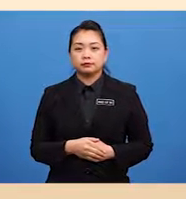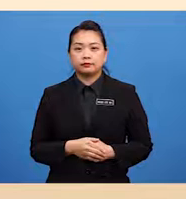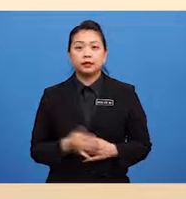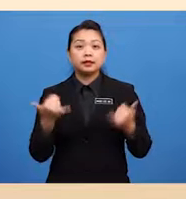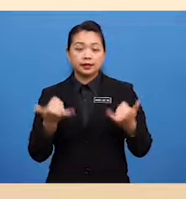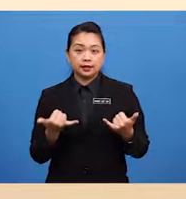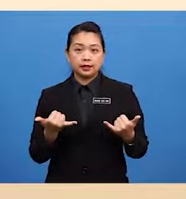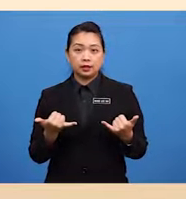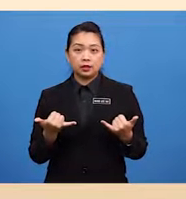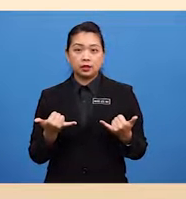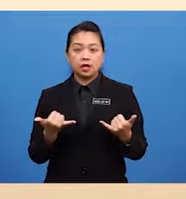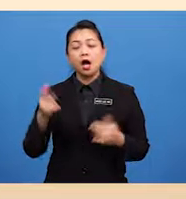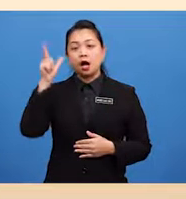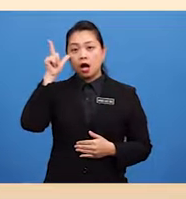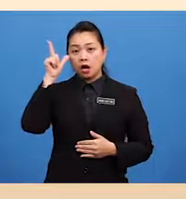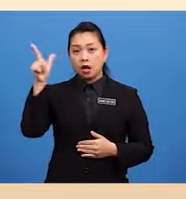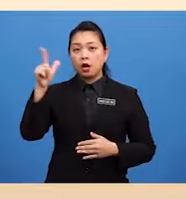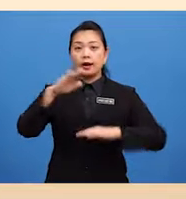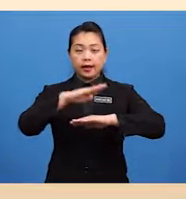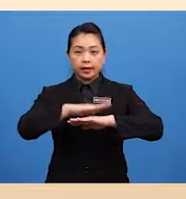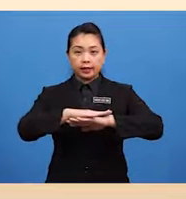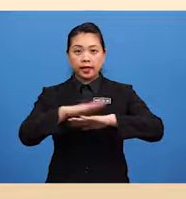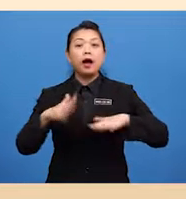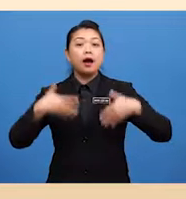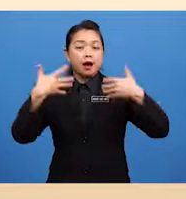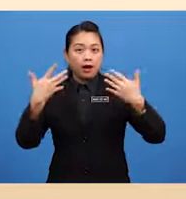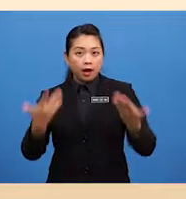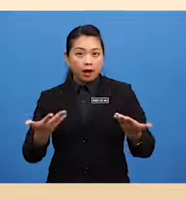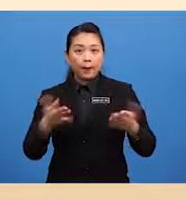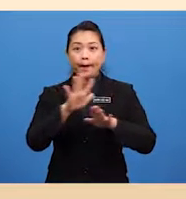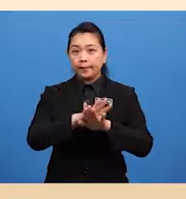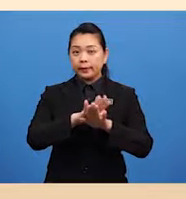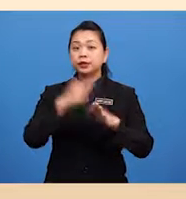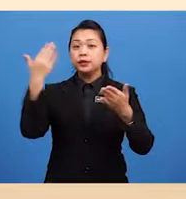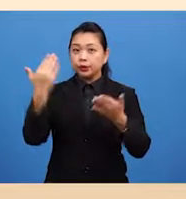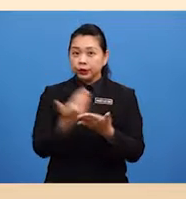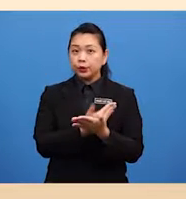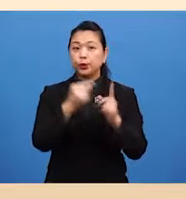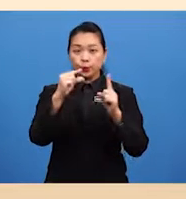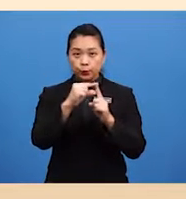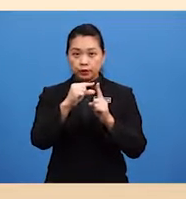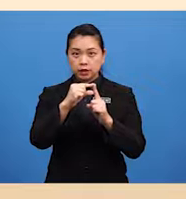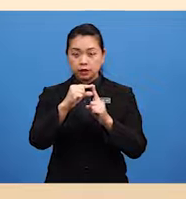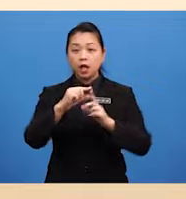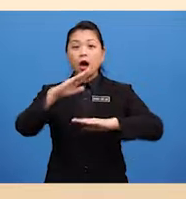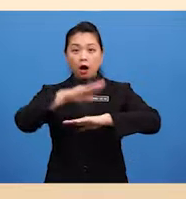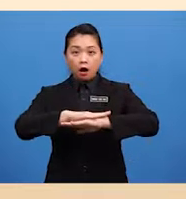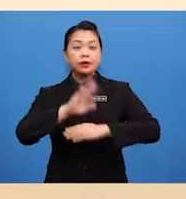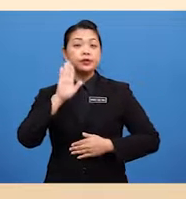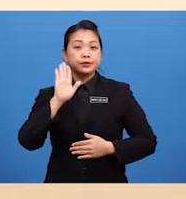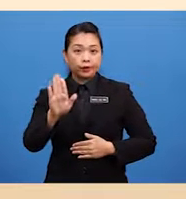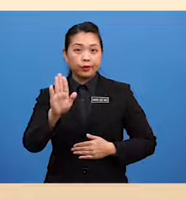Now, look at how many new words do you have on your circle map